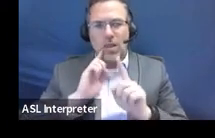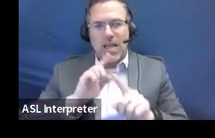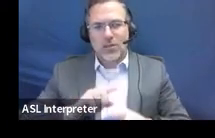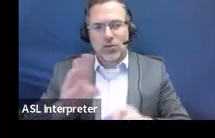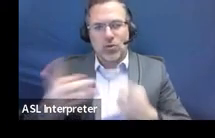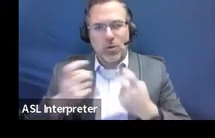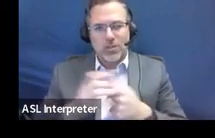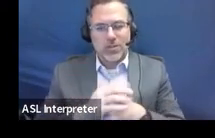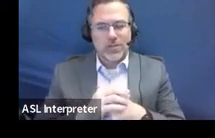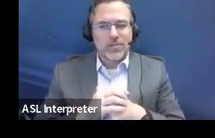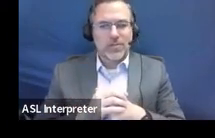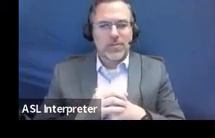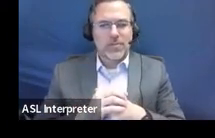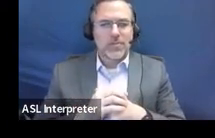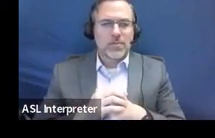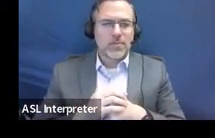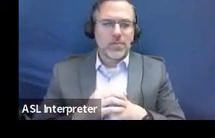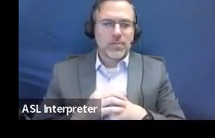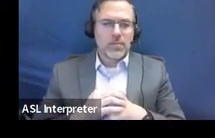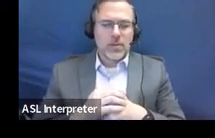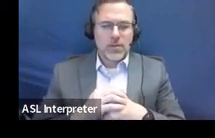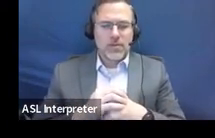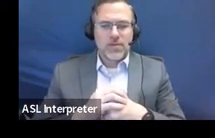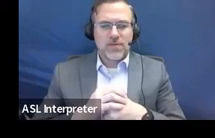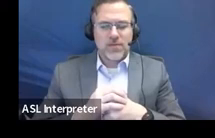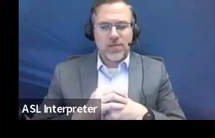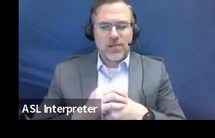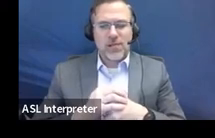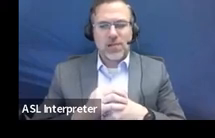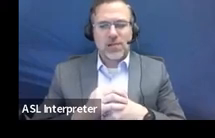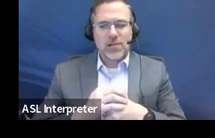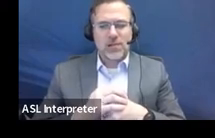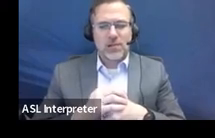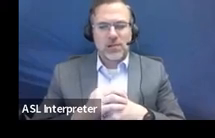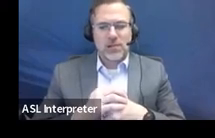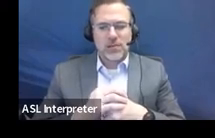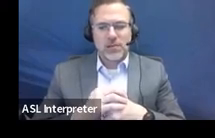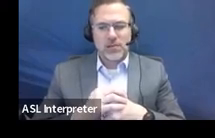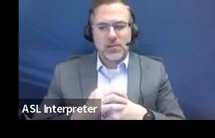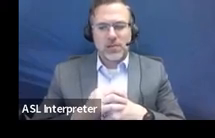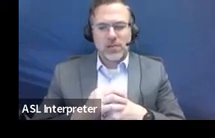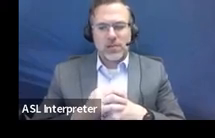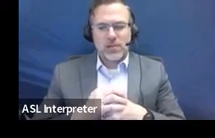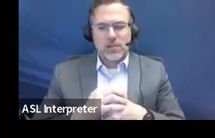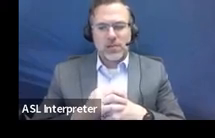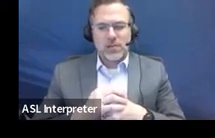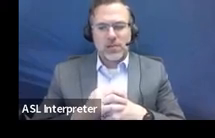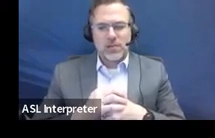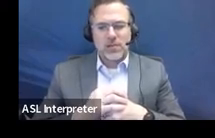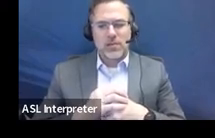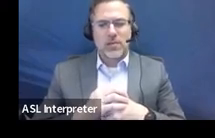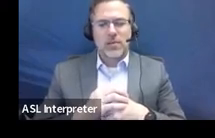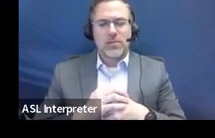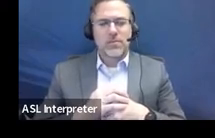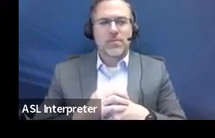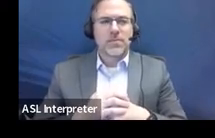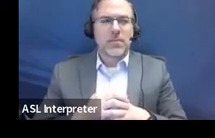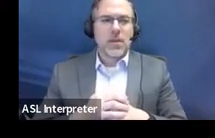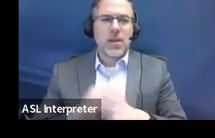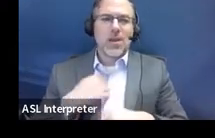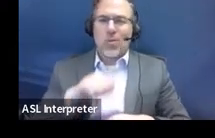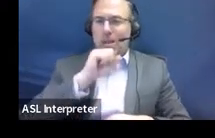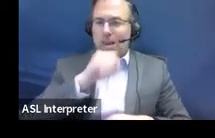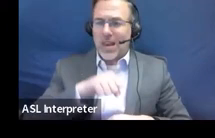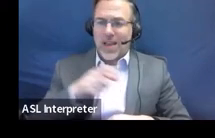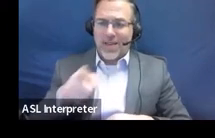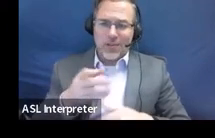Okay. Then we have a few professional development that we would love for you to share. Um, we always love that you share